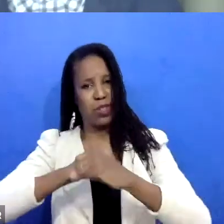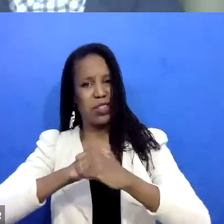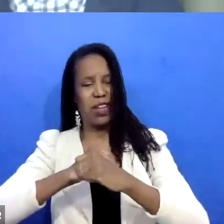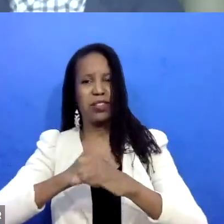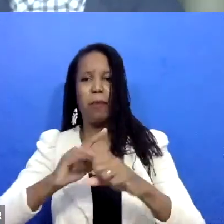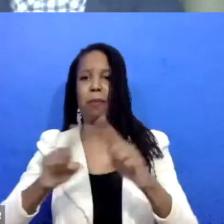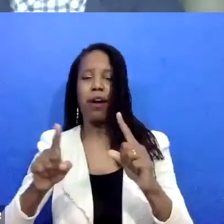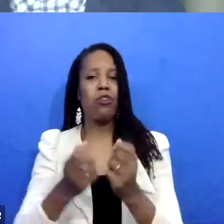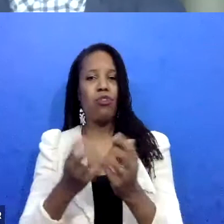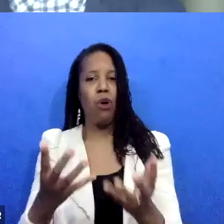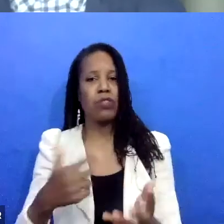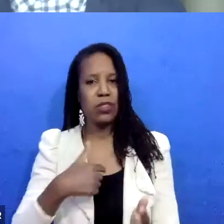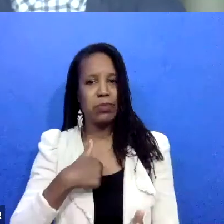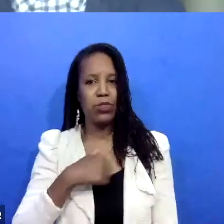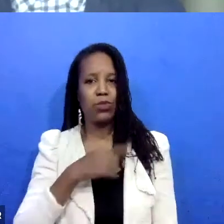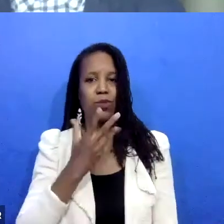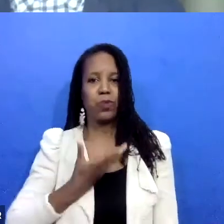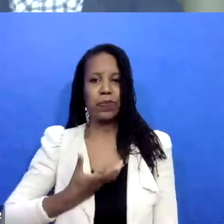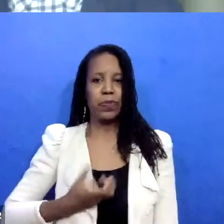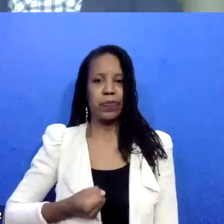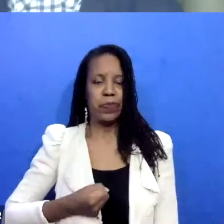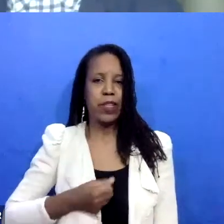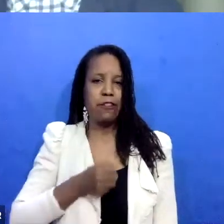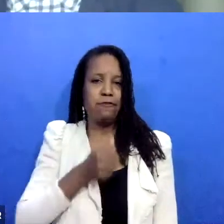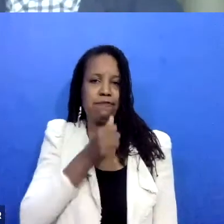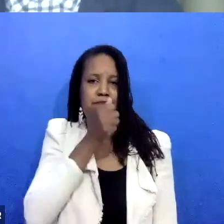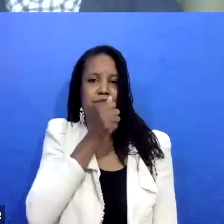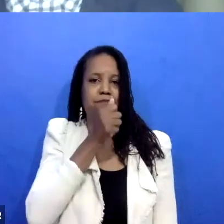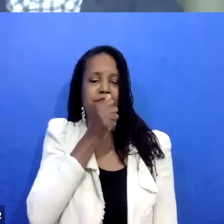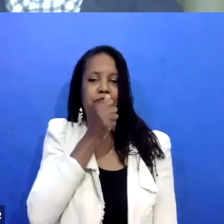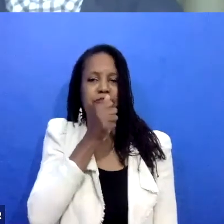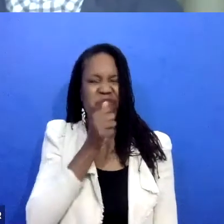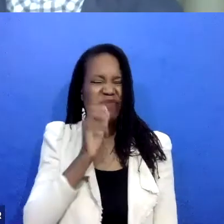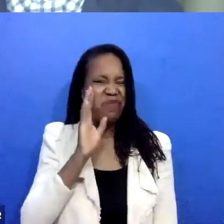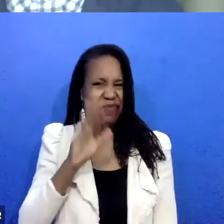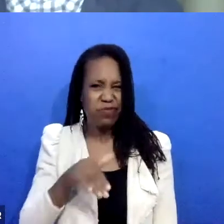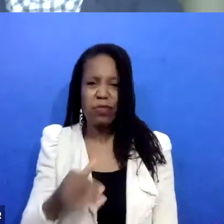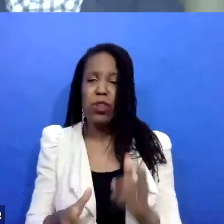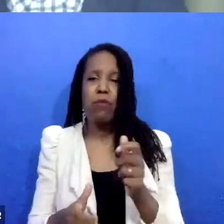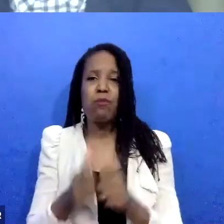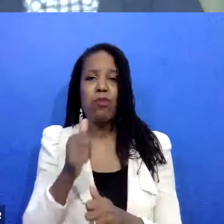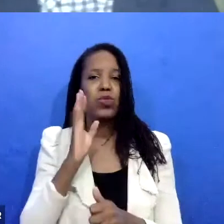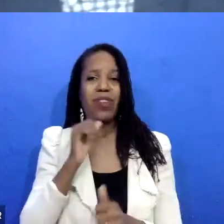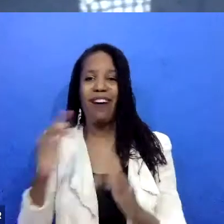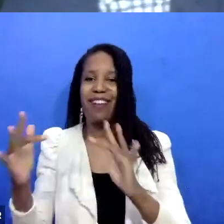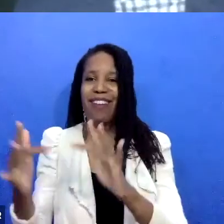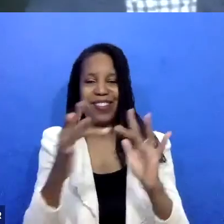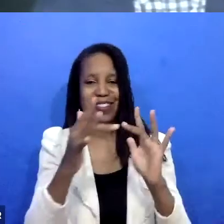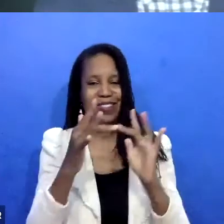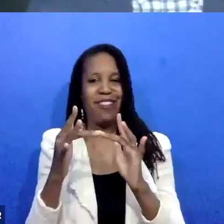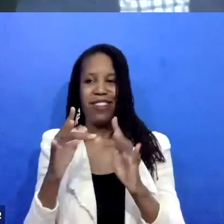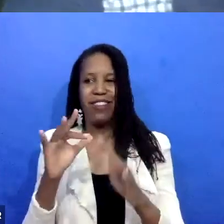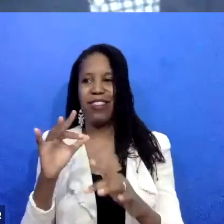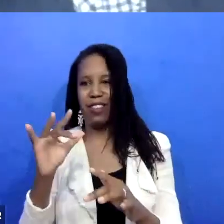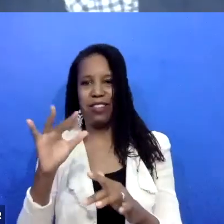contact the system at all, you know, and of those who do, a good 20% say it made them less safe to do so.